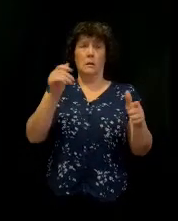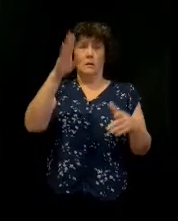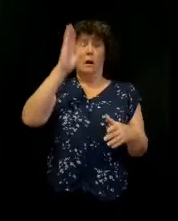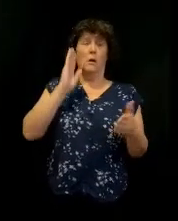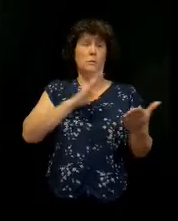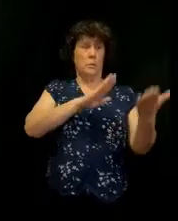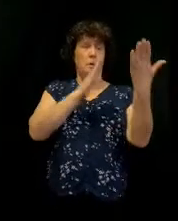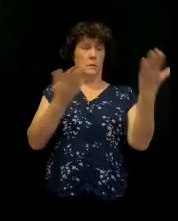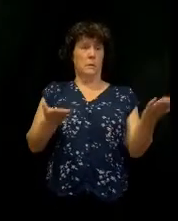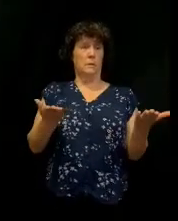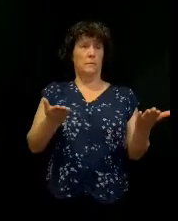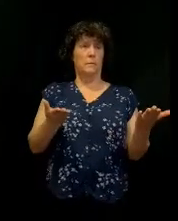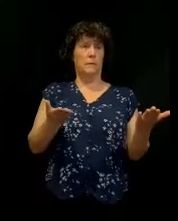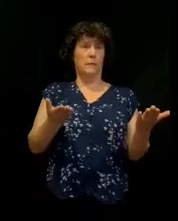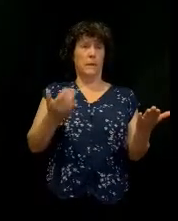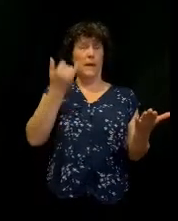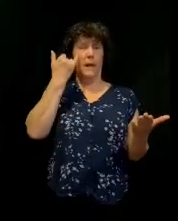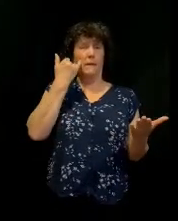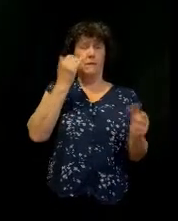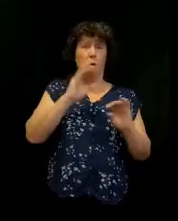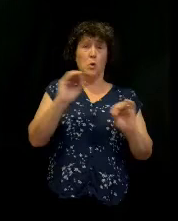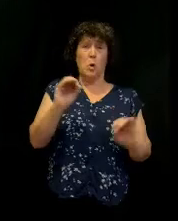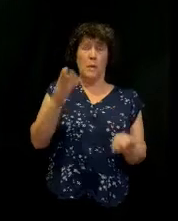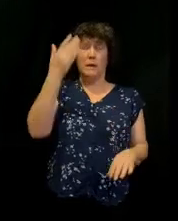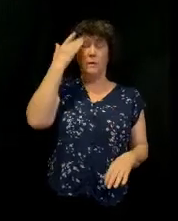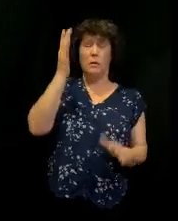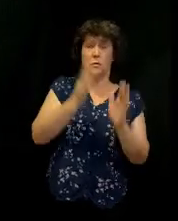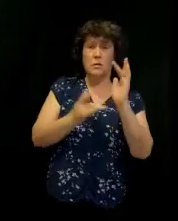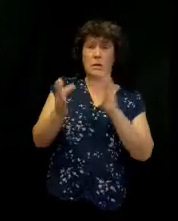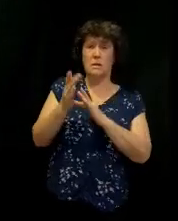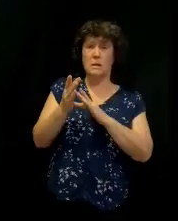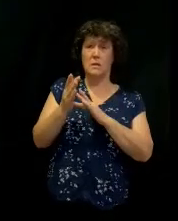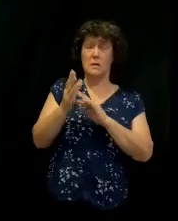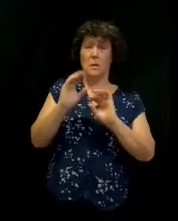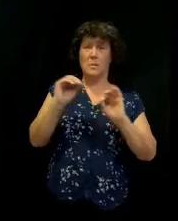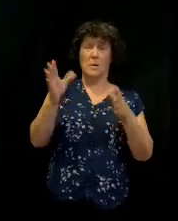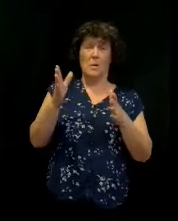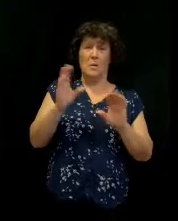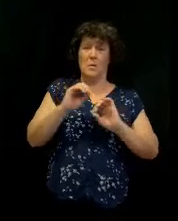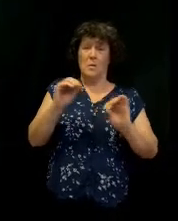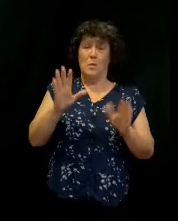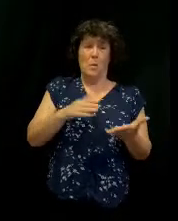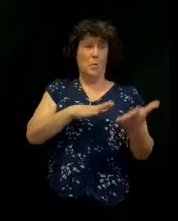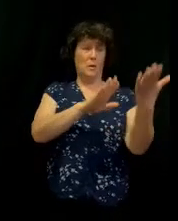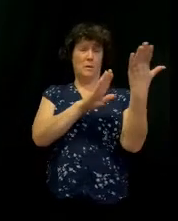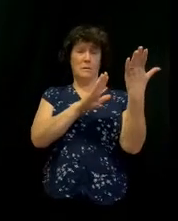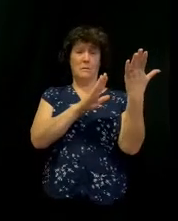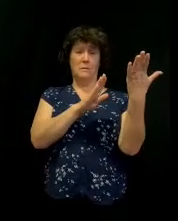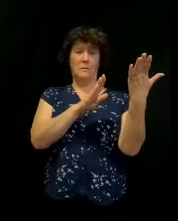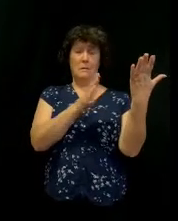is and what he's done, you can forget about him manifesting in power in that room. I need you to understand this.